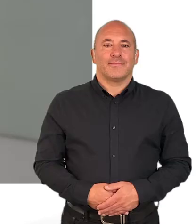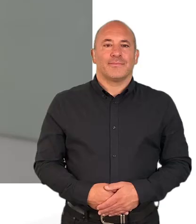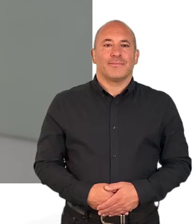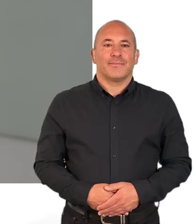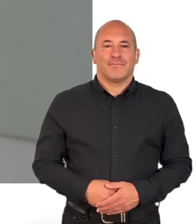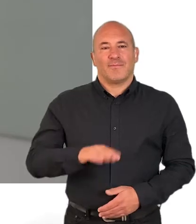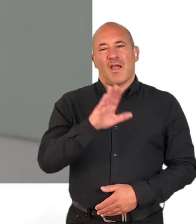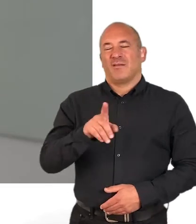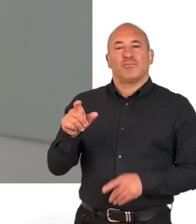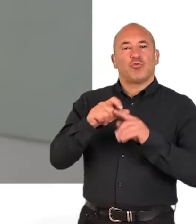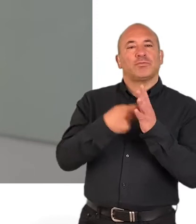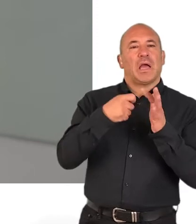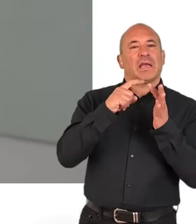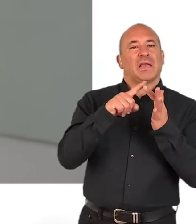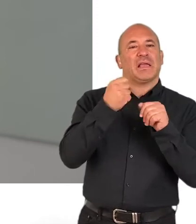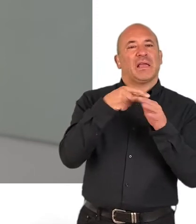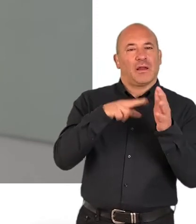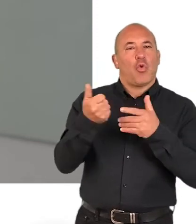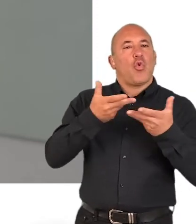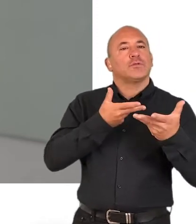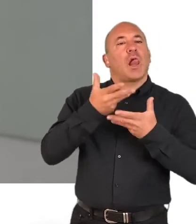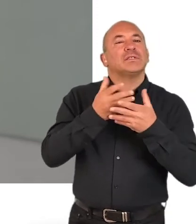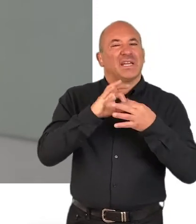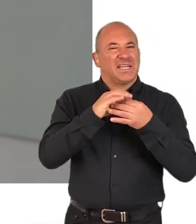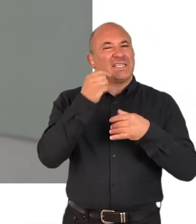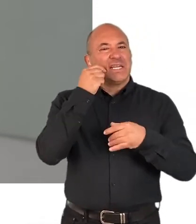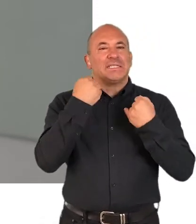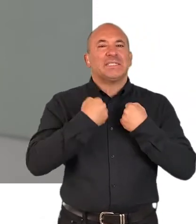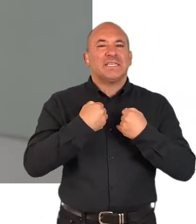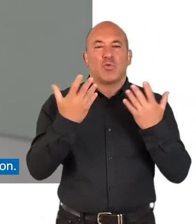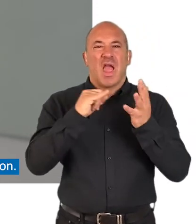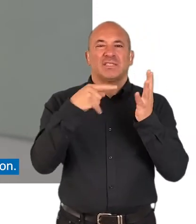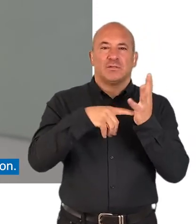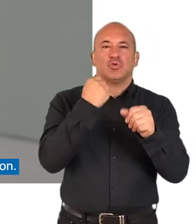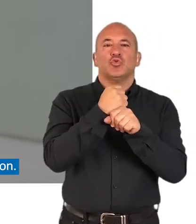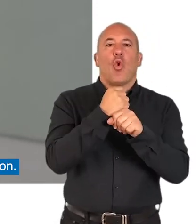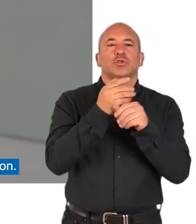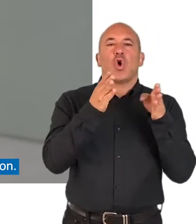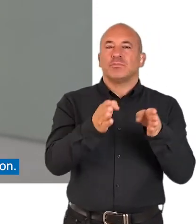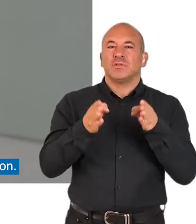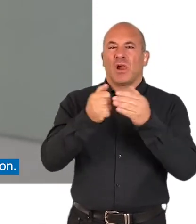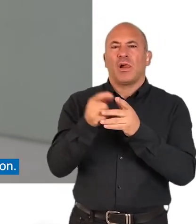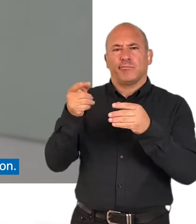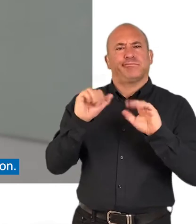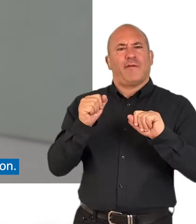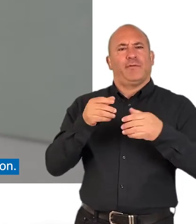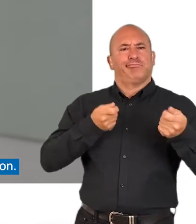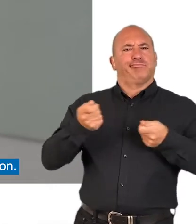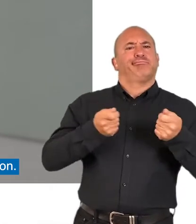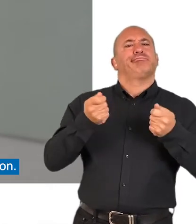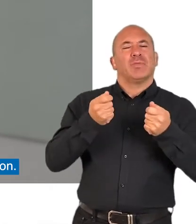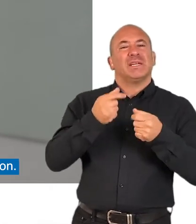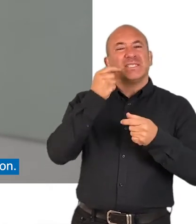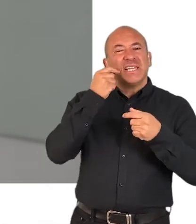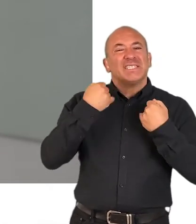I'm Dr. Samantha Keegan, a Consultant Dermatologist at St George's Hospital, leading the Teledermatology service within